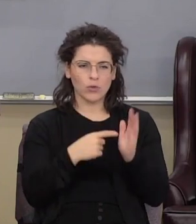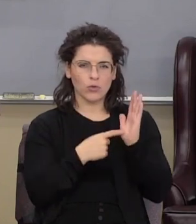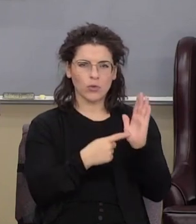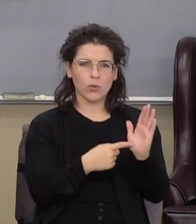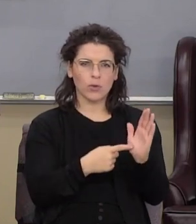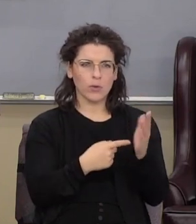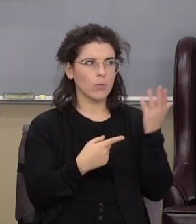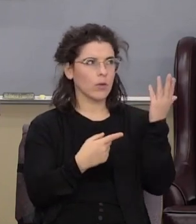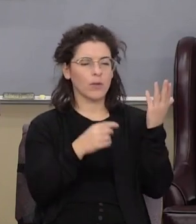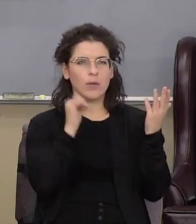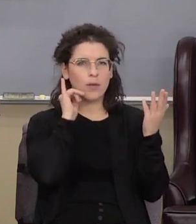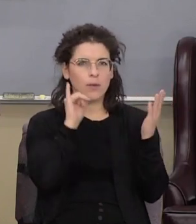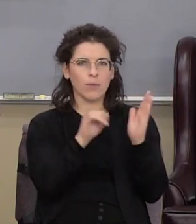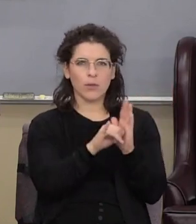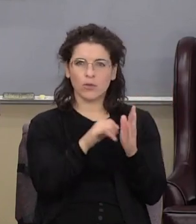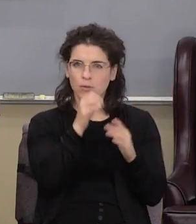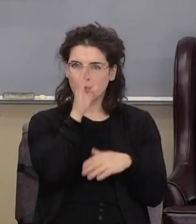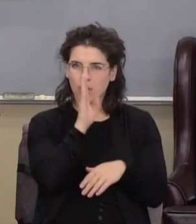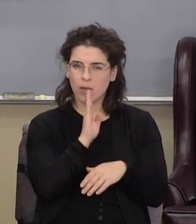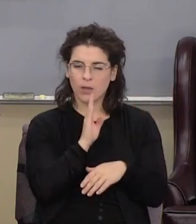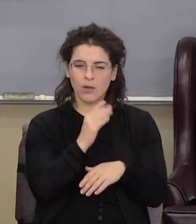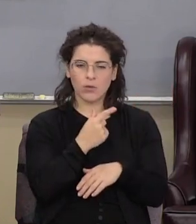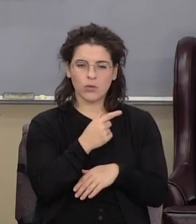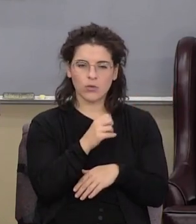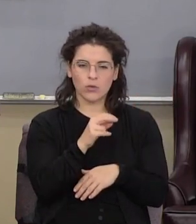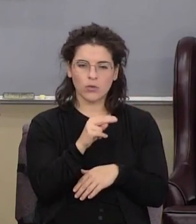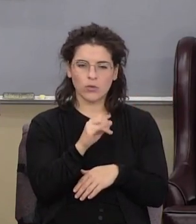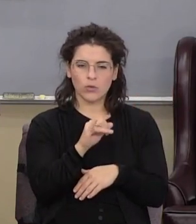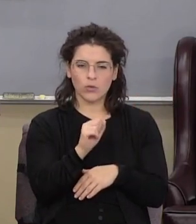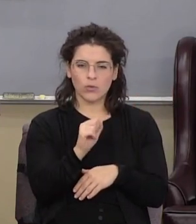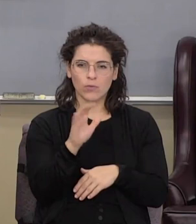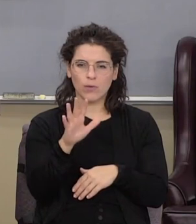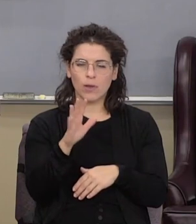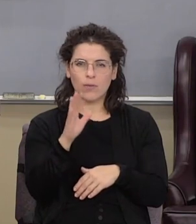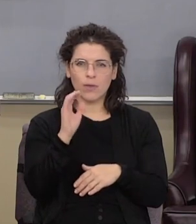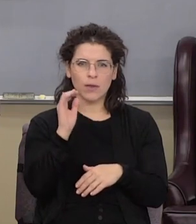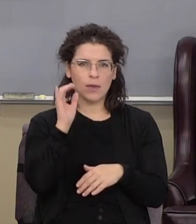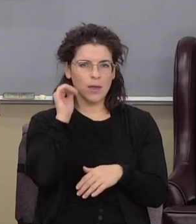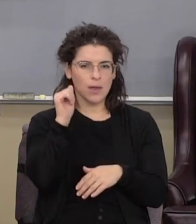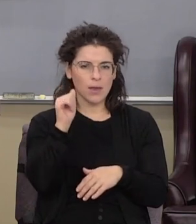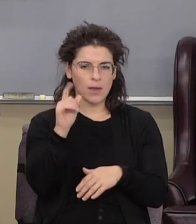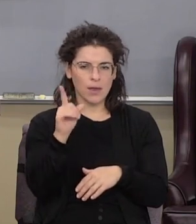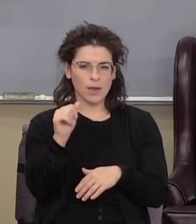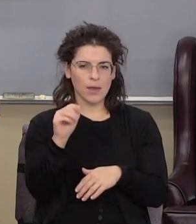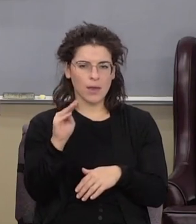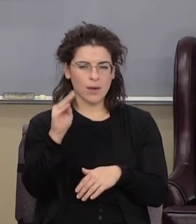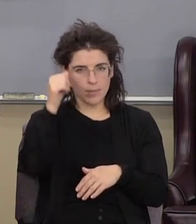well the image of God Genesis 5 said Adam had children in his image